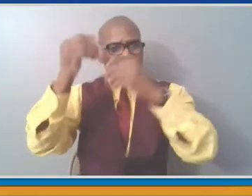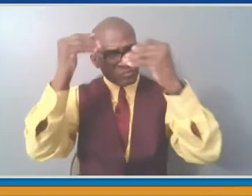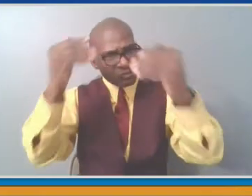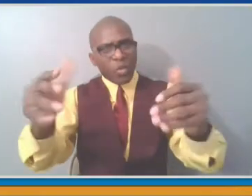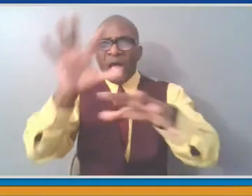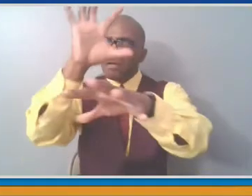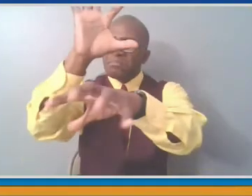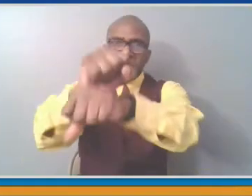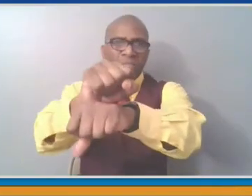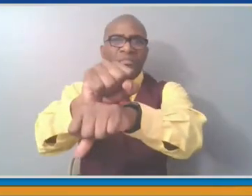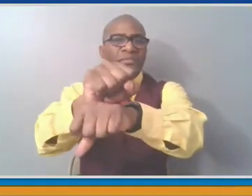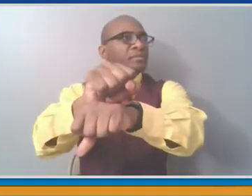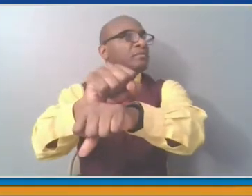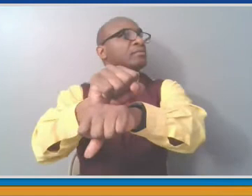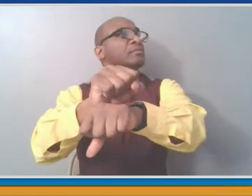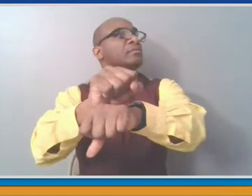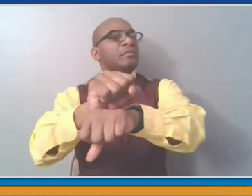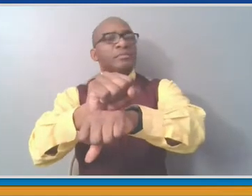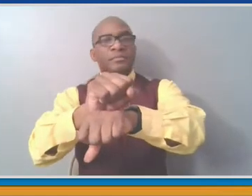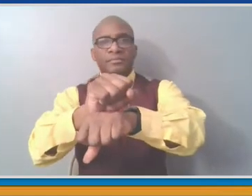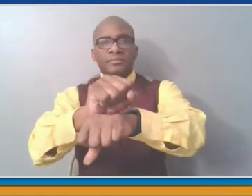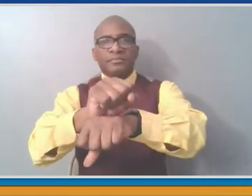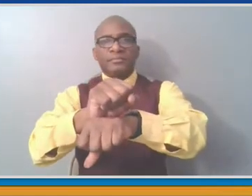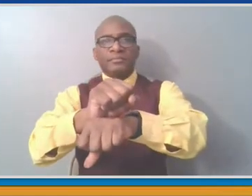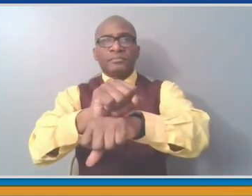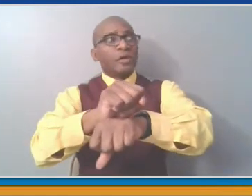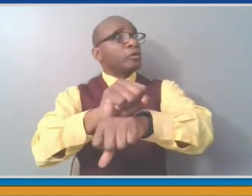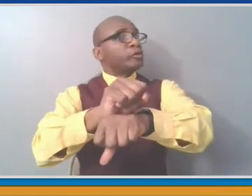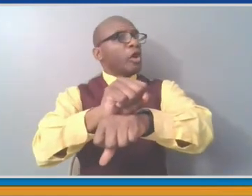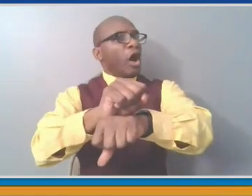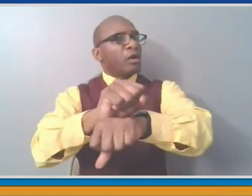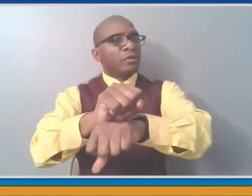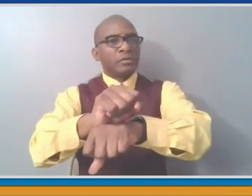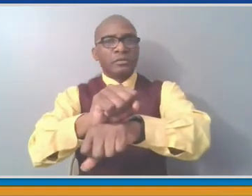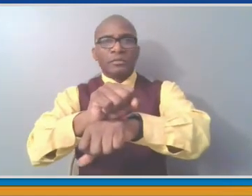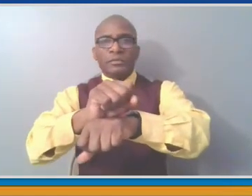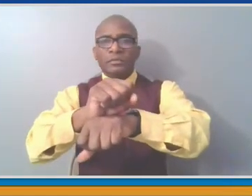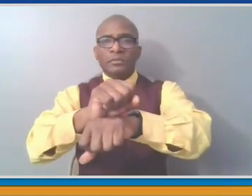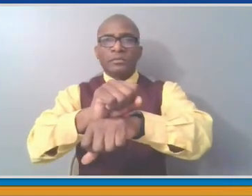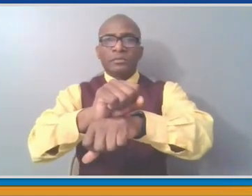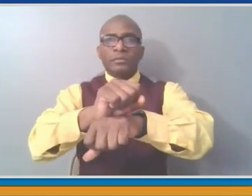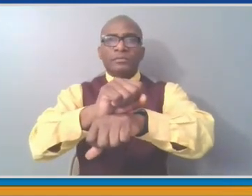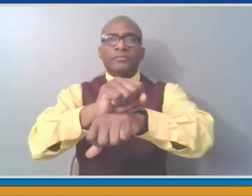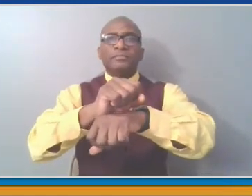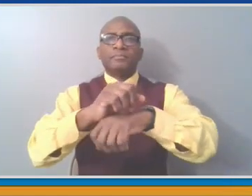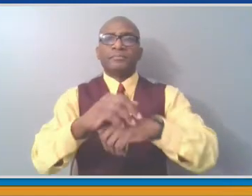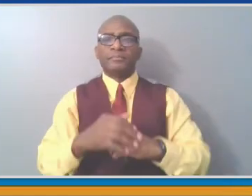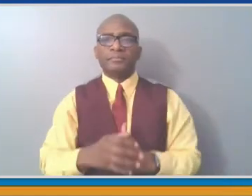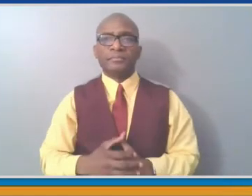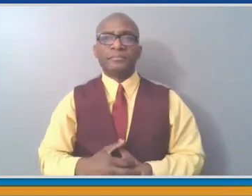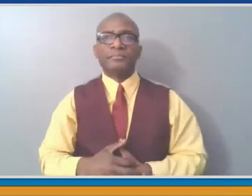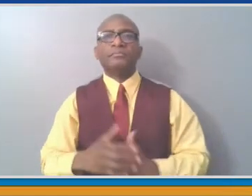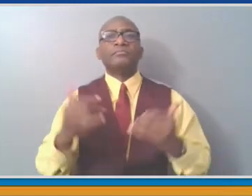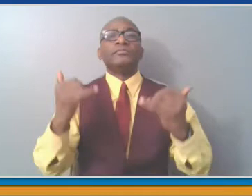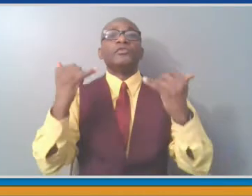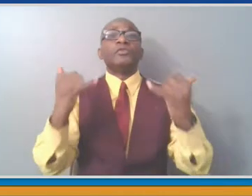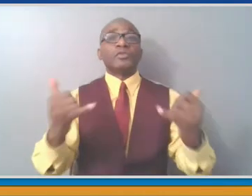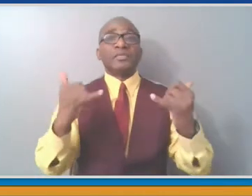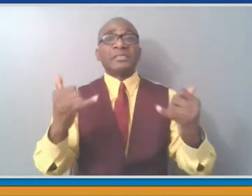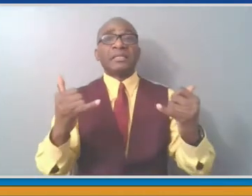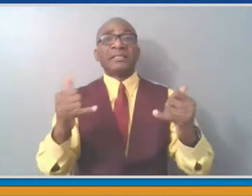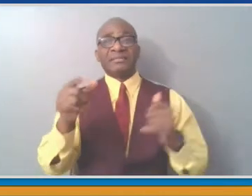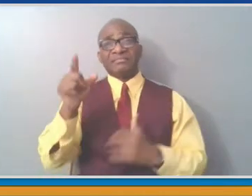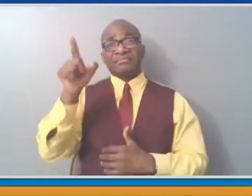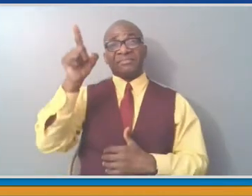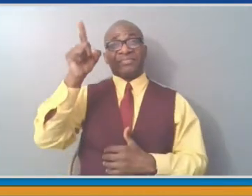And of course, our mission is to try to reach those individuals for whom Spanish is their primary language or their first language to deliver a